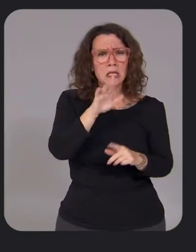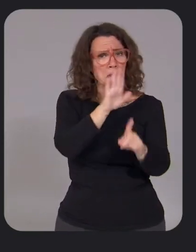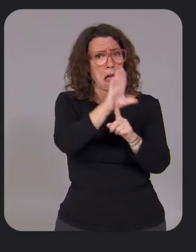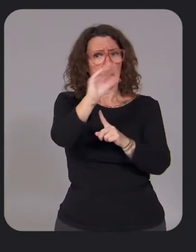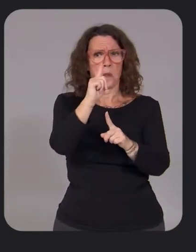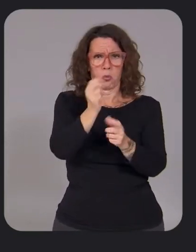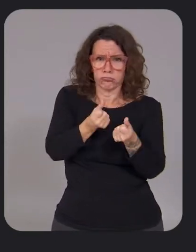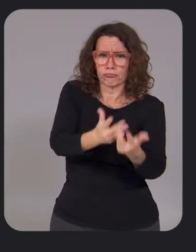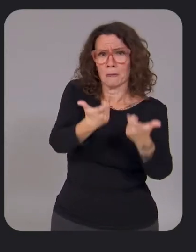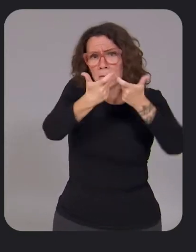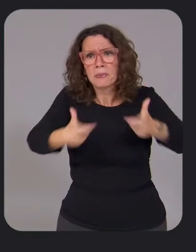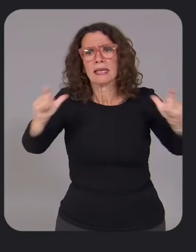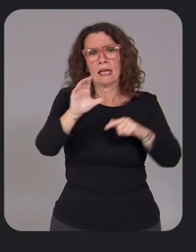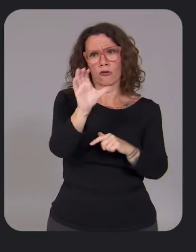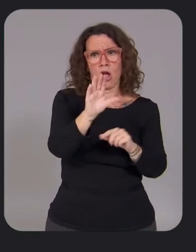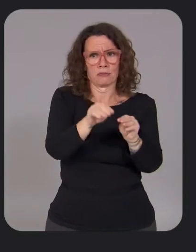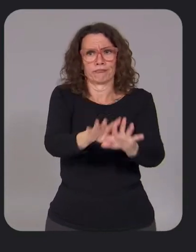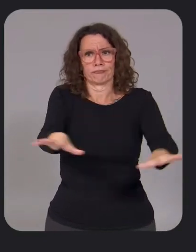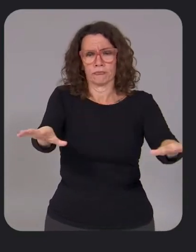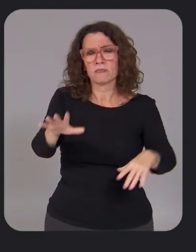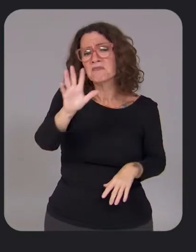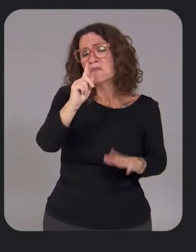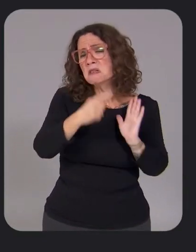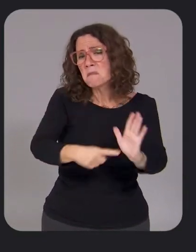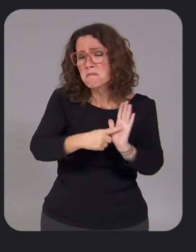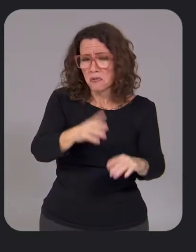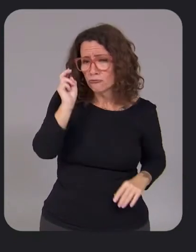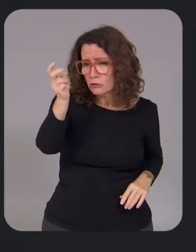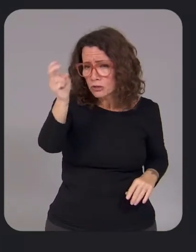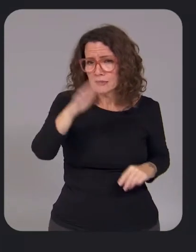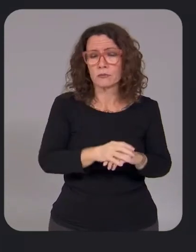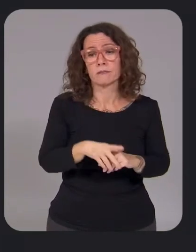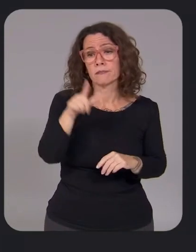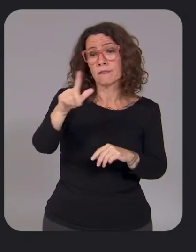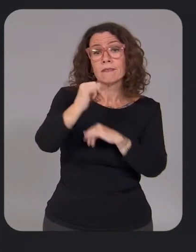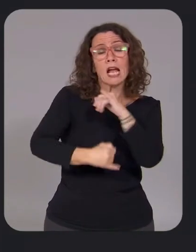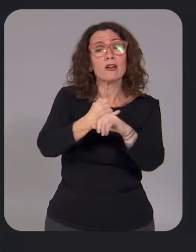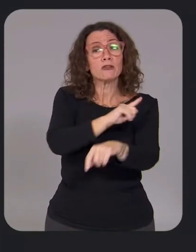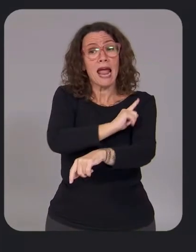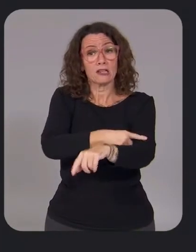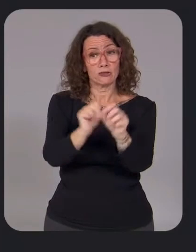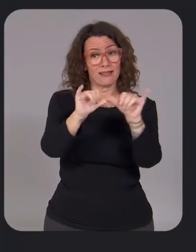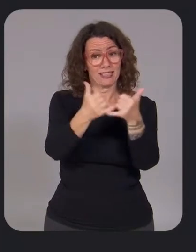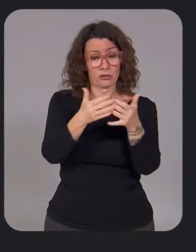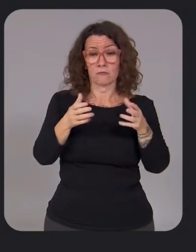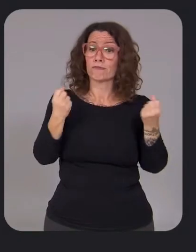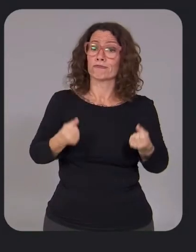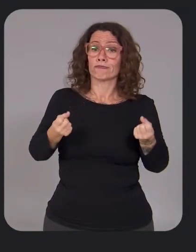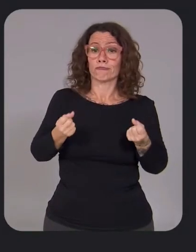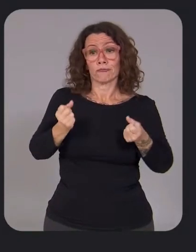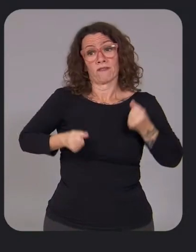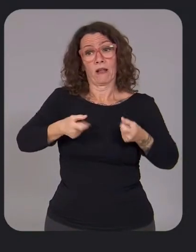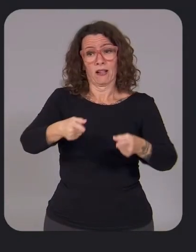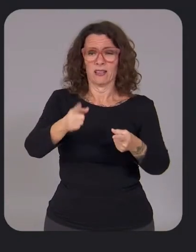largest carbon footprints. Take transportation for example. According to the International Energy Agency, road vehicles account